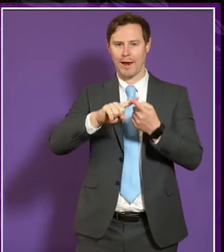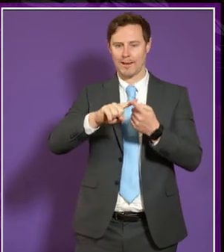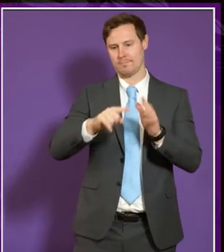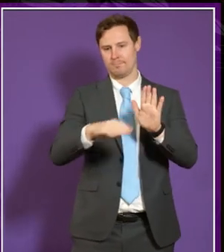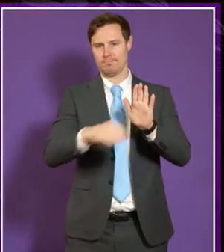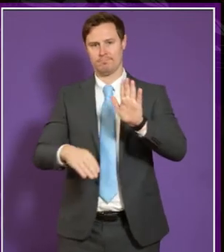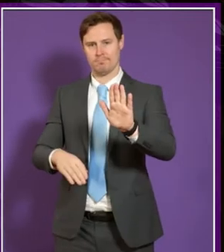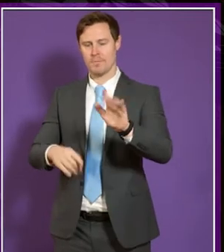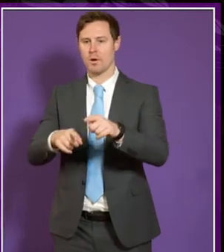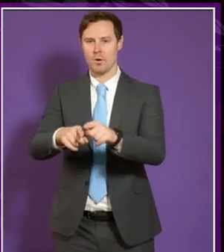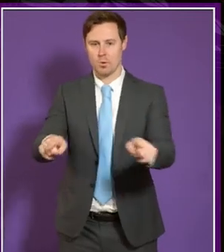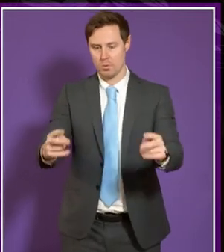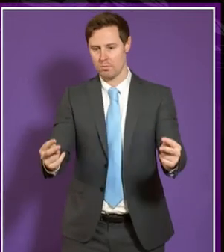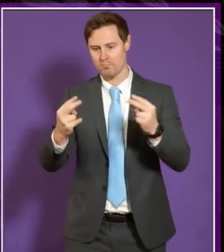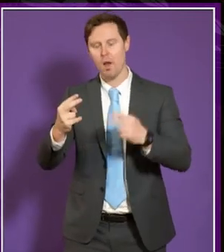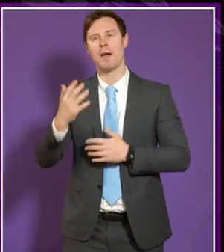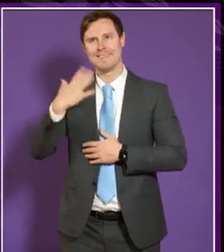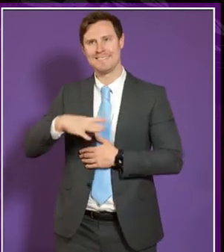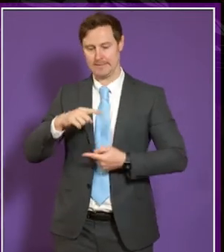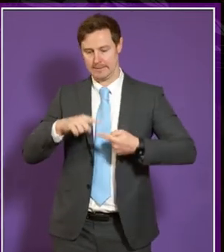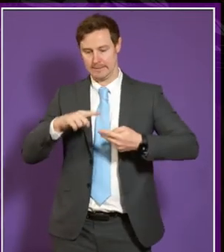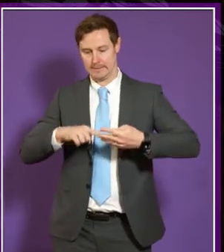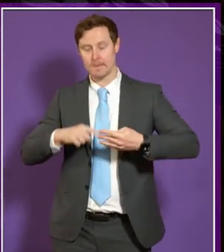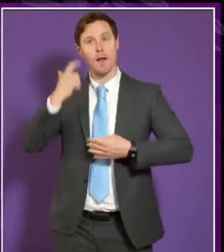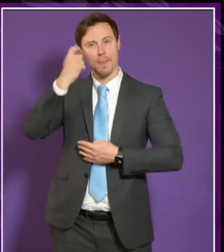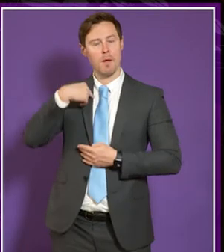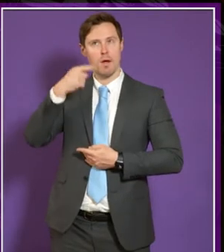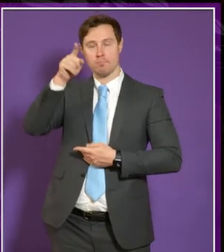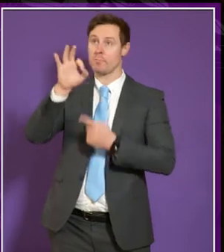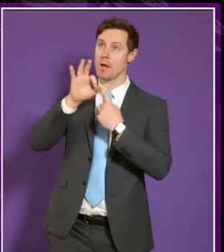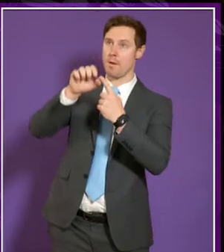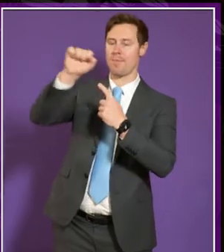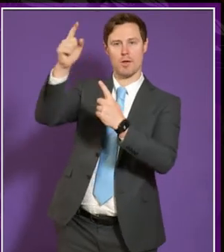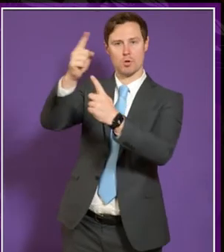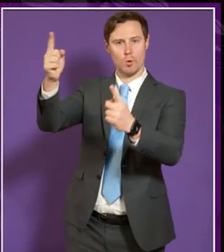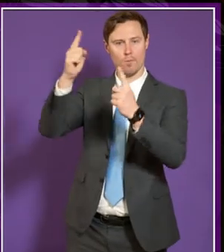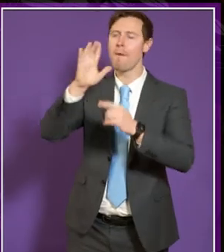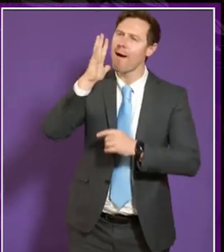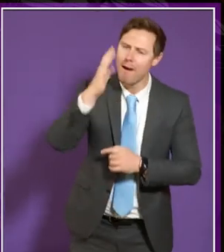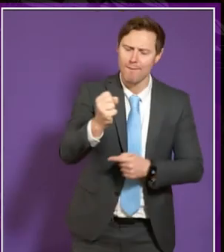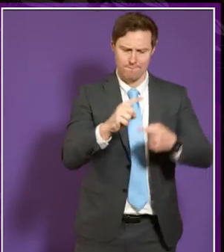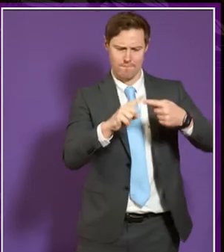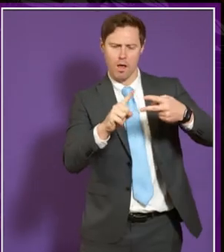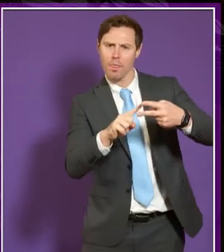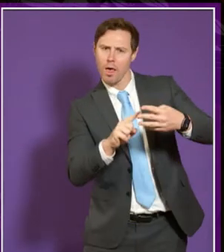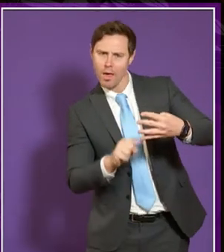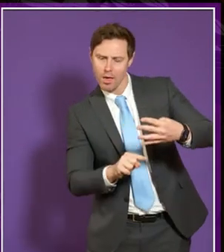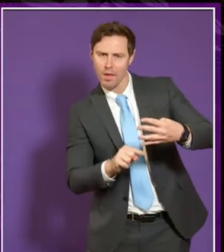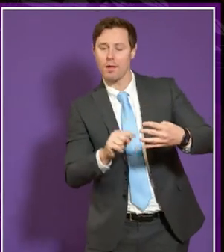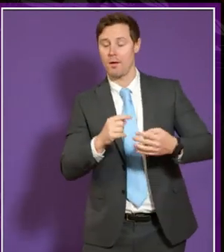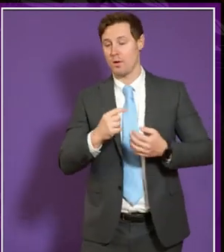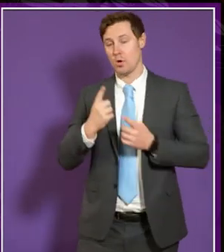need to have in order to be considered um but there are other factors and um i think